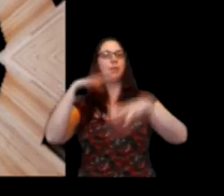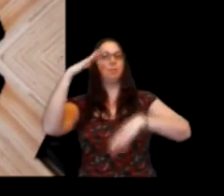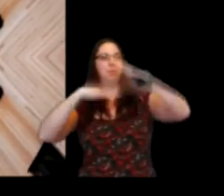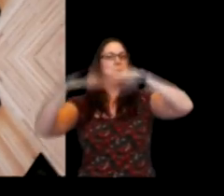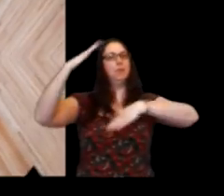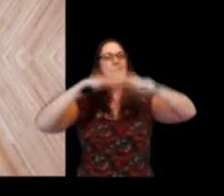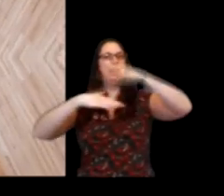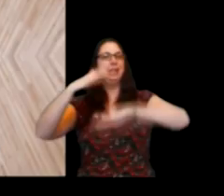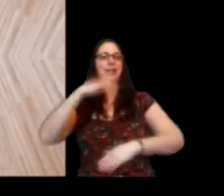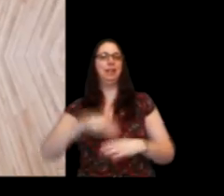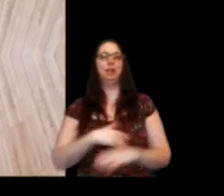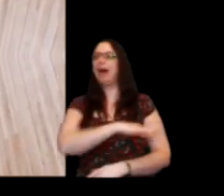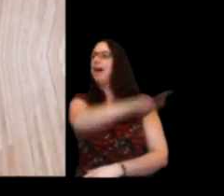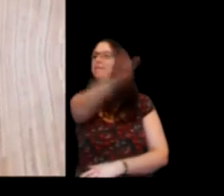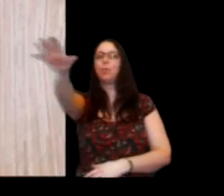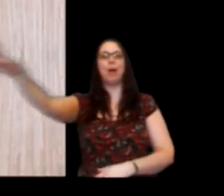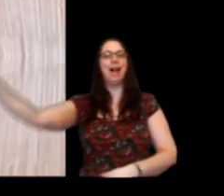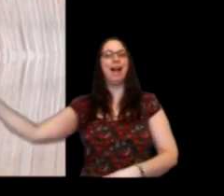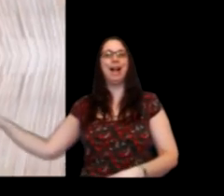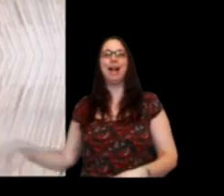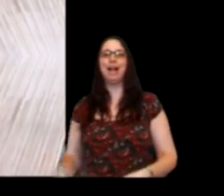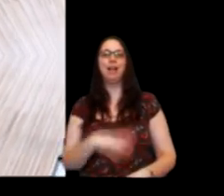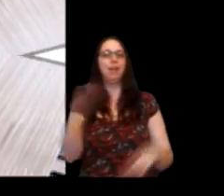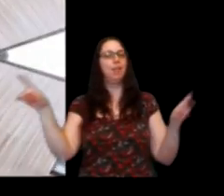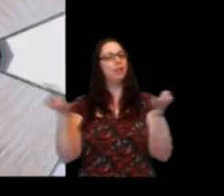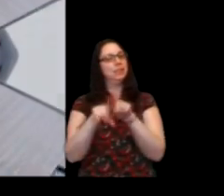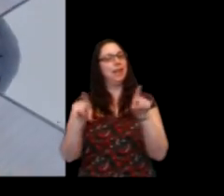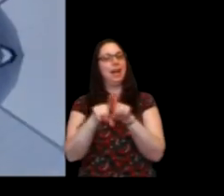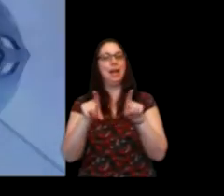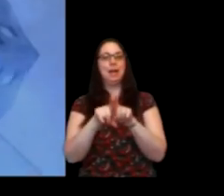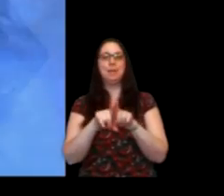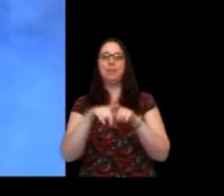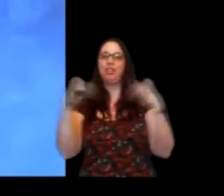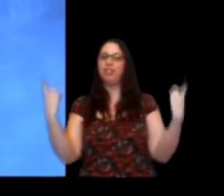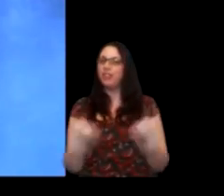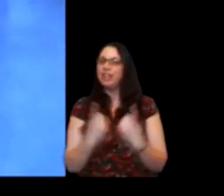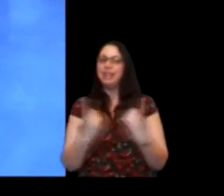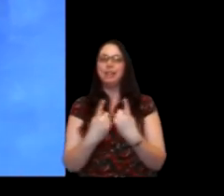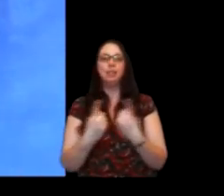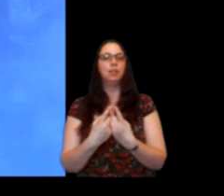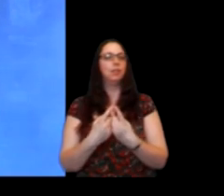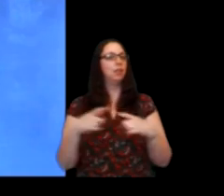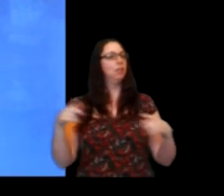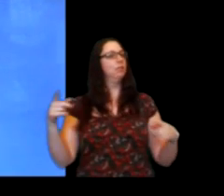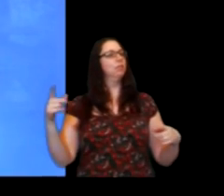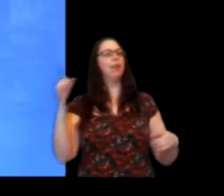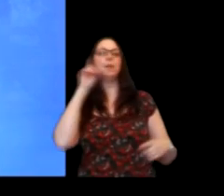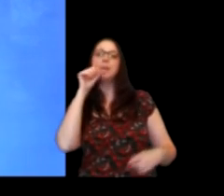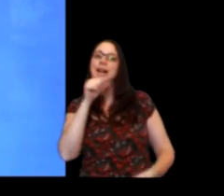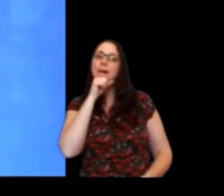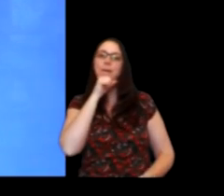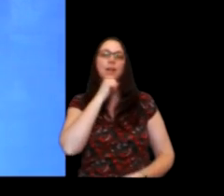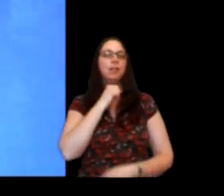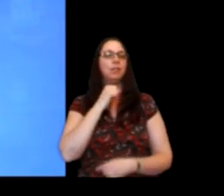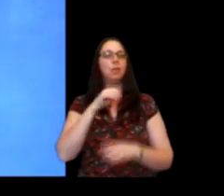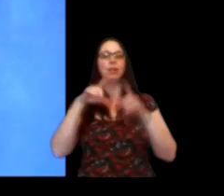Mr. T.S. Eliot's, as he liked to be called, in his debut poem, The Love Song of H.J. Prufrock, The Wasteland, like a